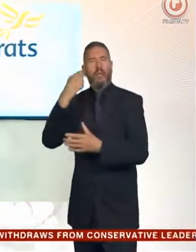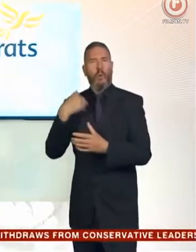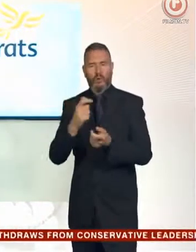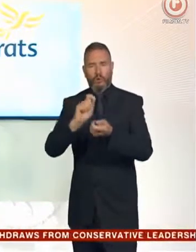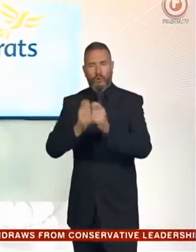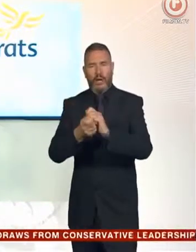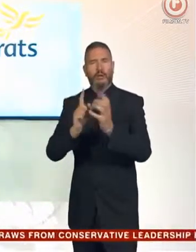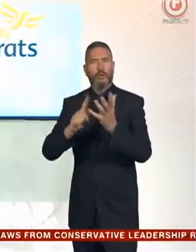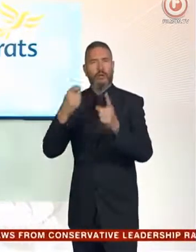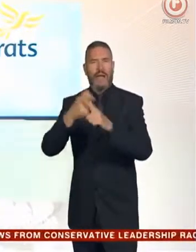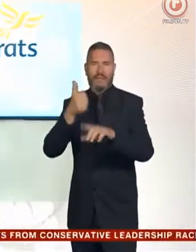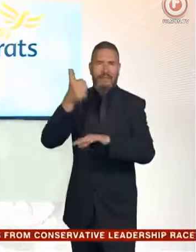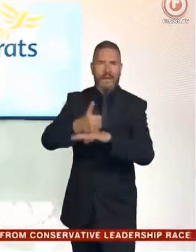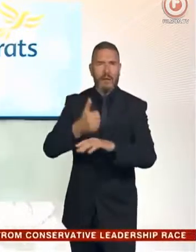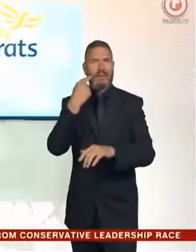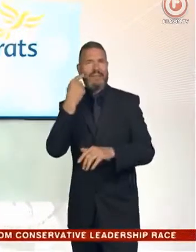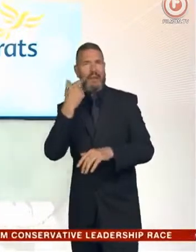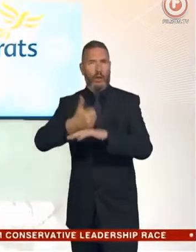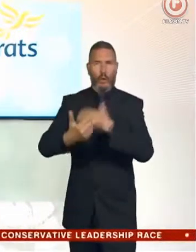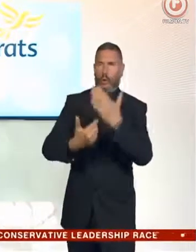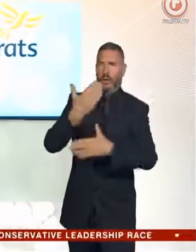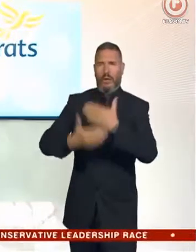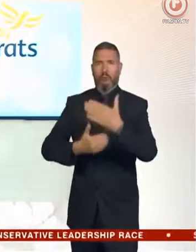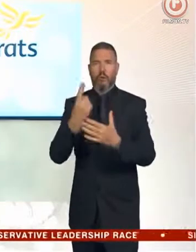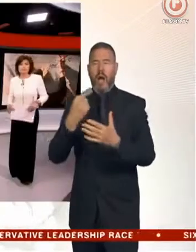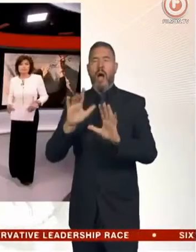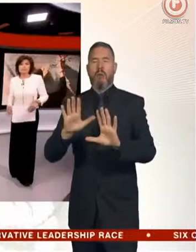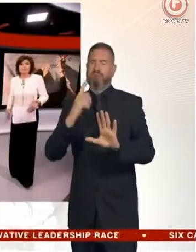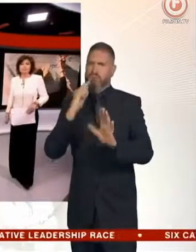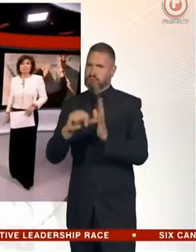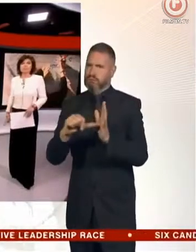difficulty of setting up a new political party.